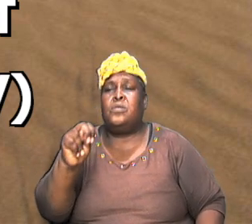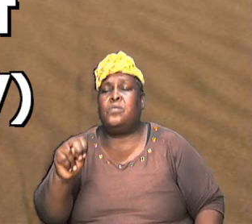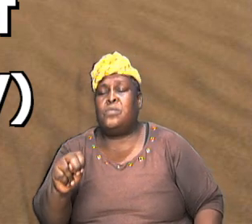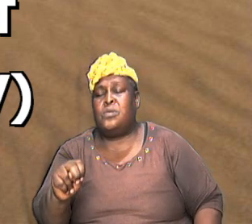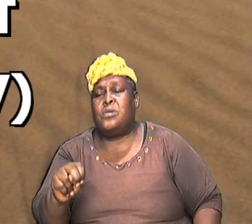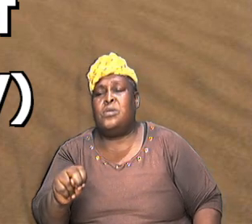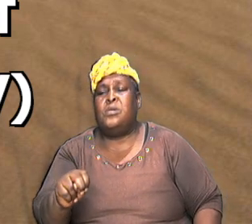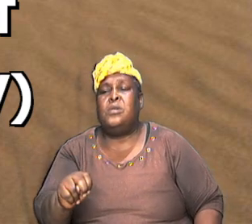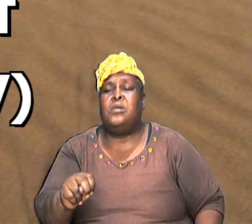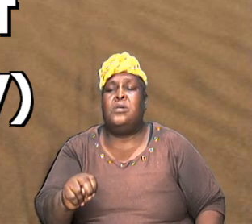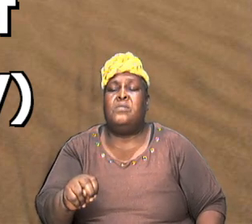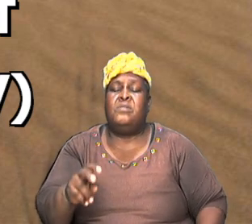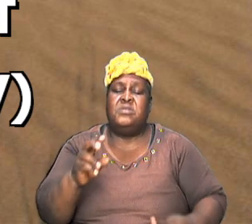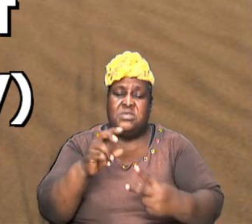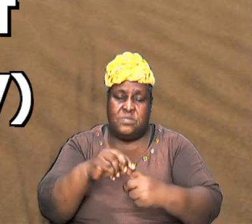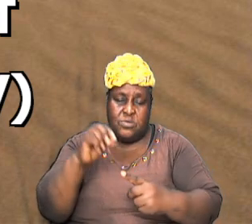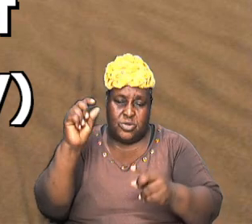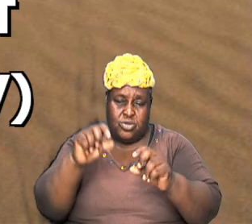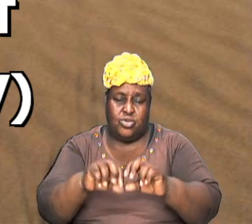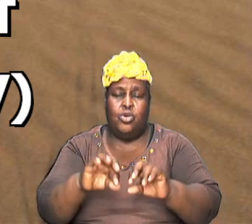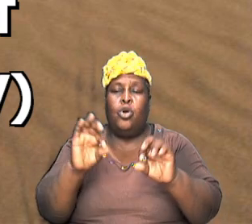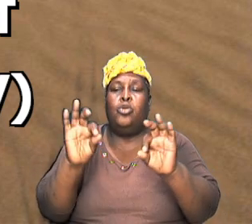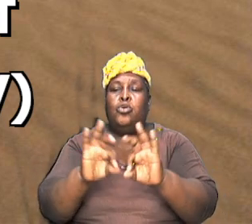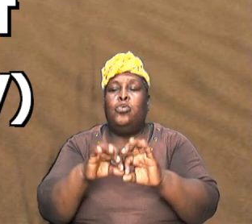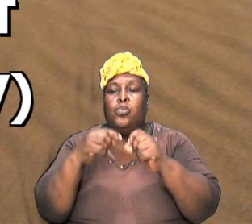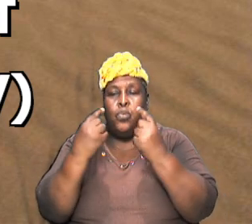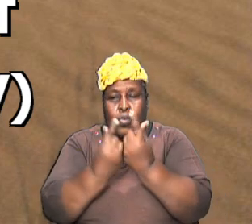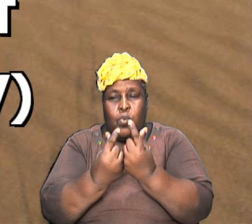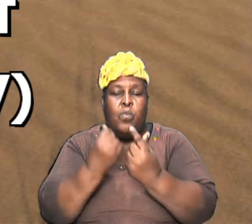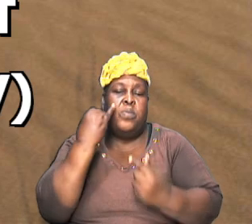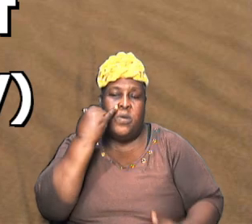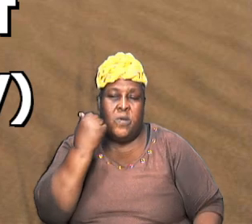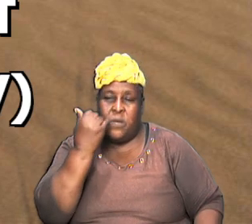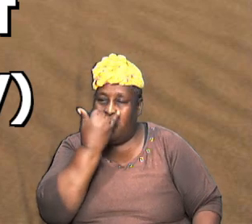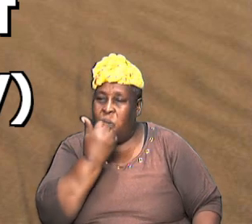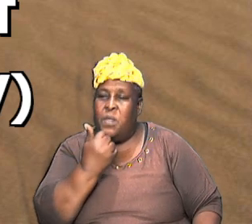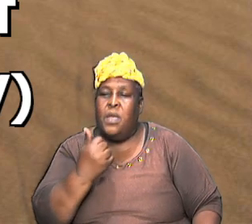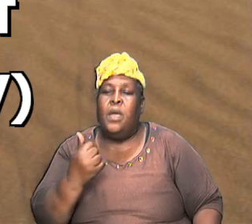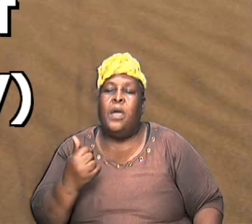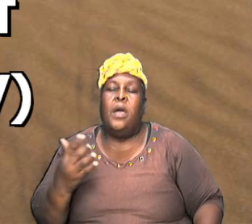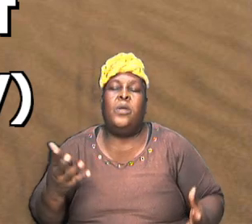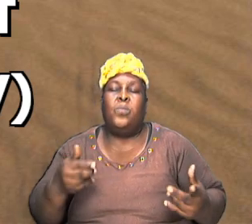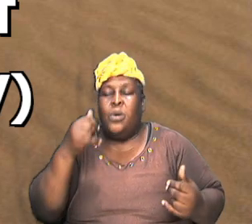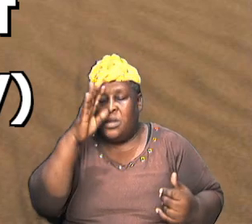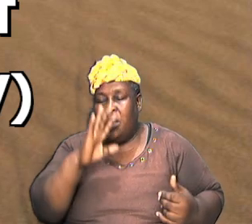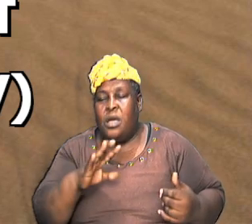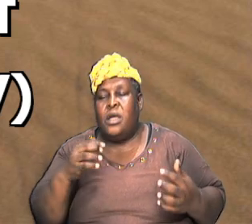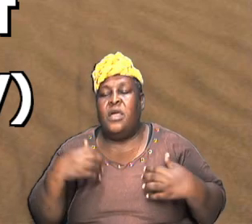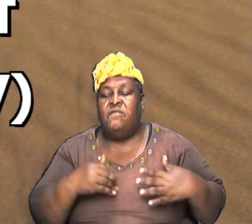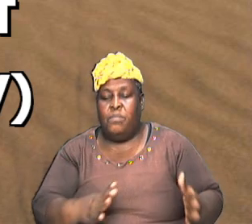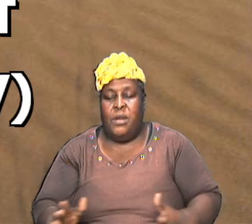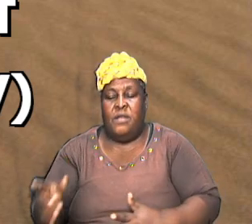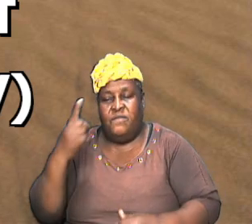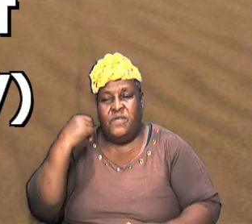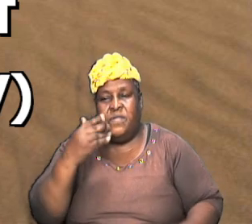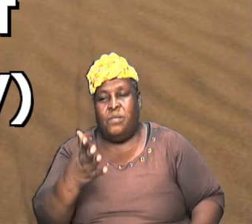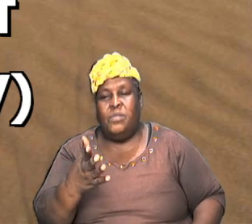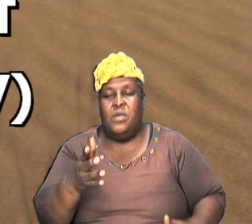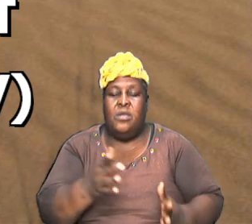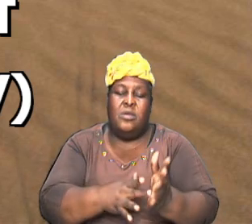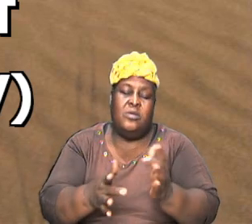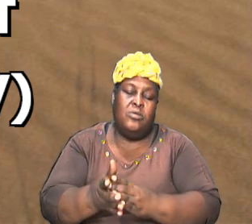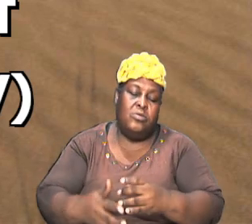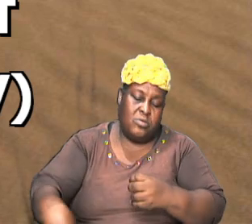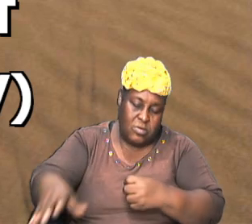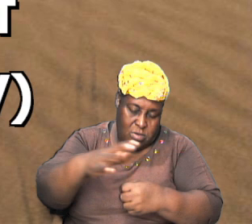particular group Israel and what God had planned for them but Jesus would have covered Israel he